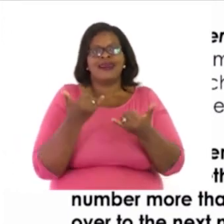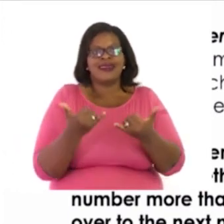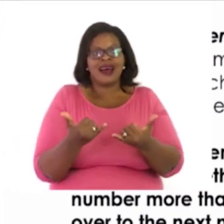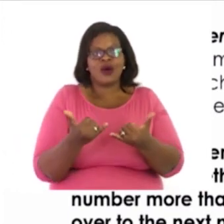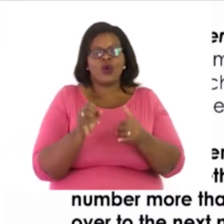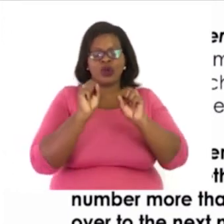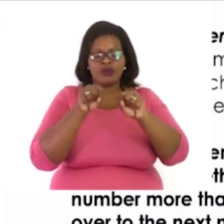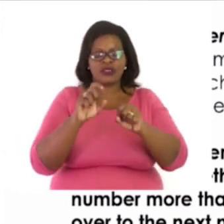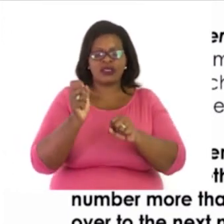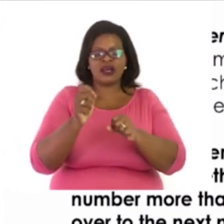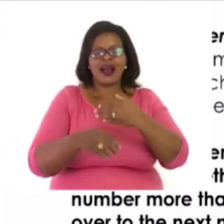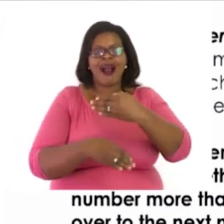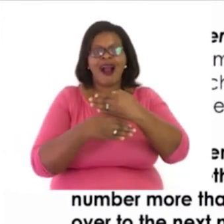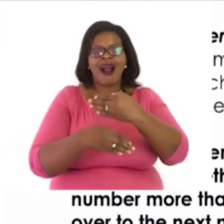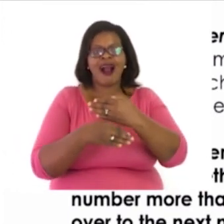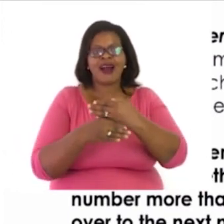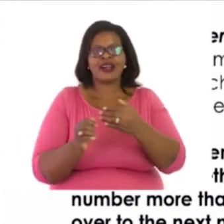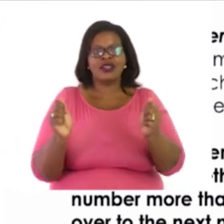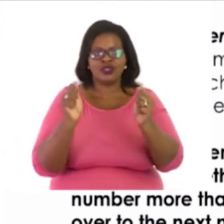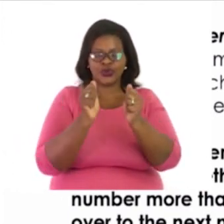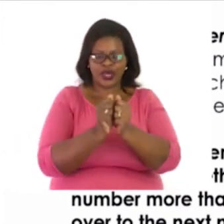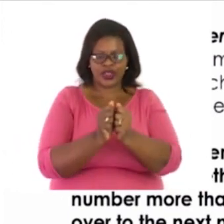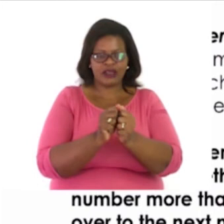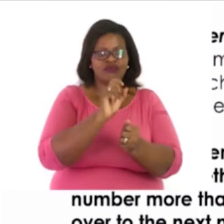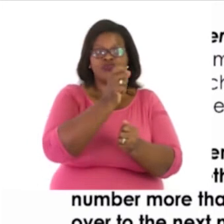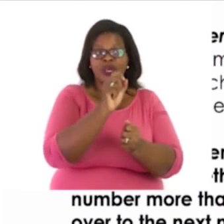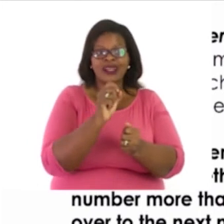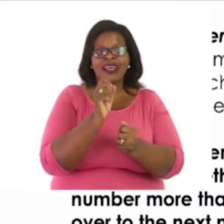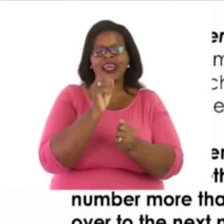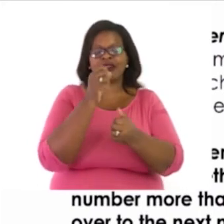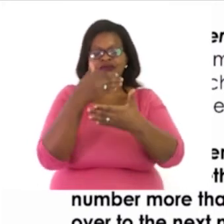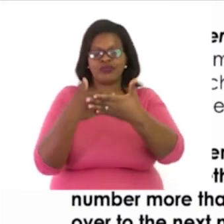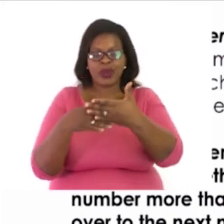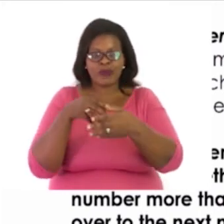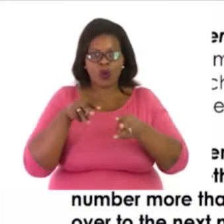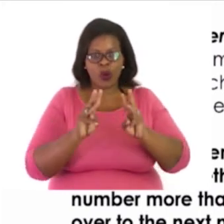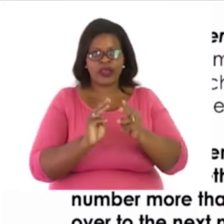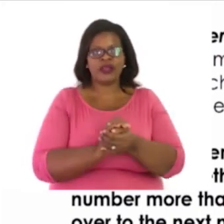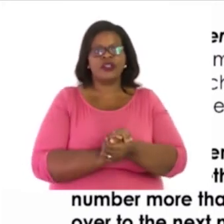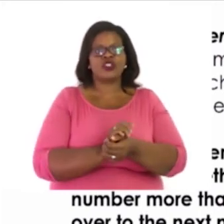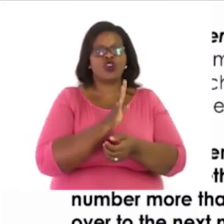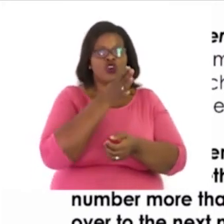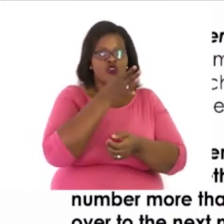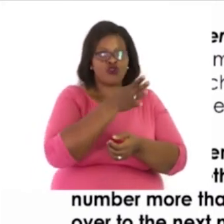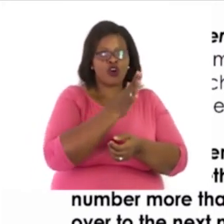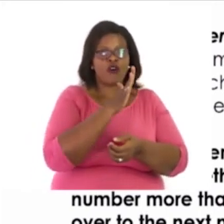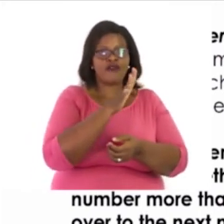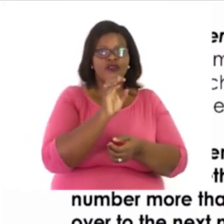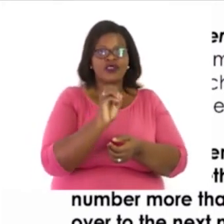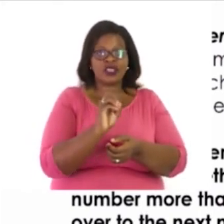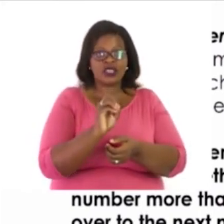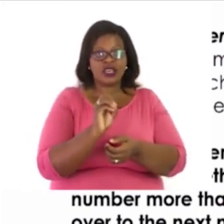have to add these three numbers together. We write 450. We write the 23.